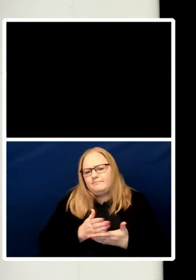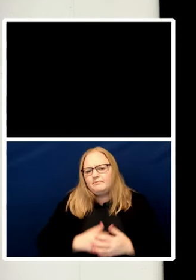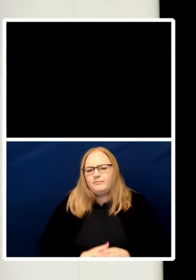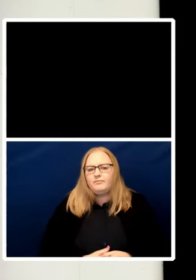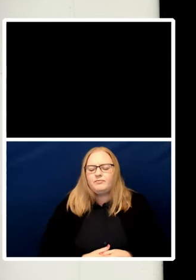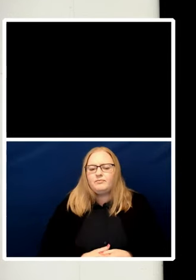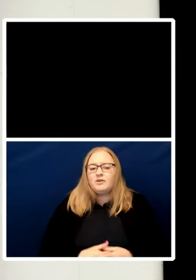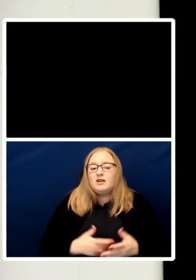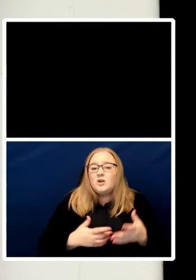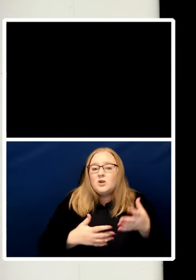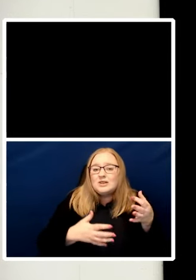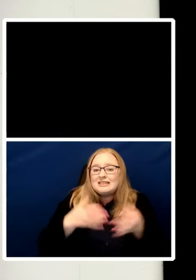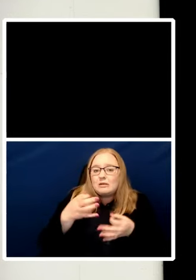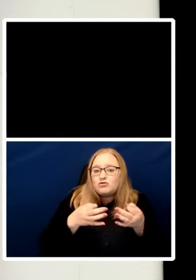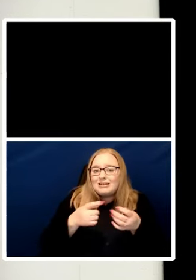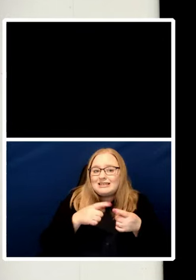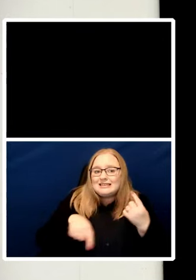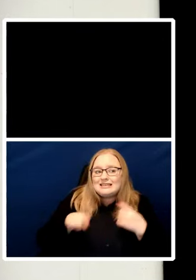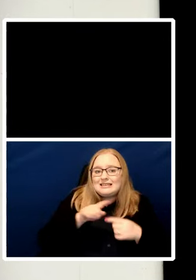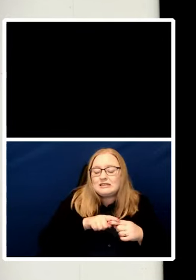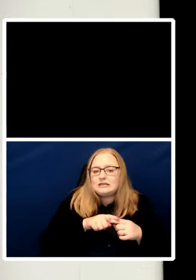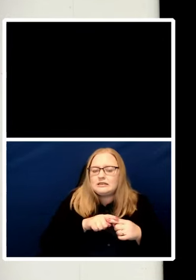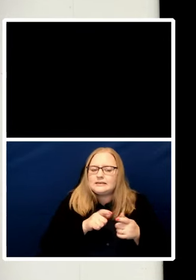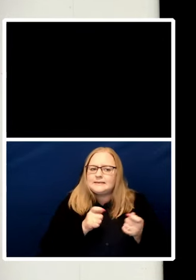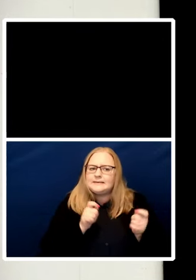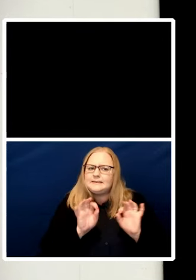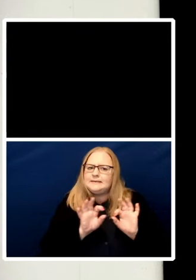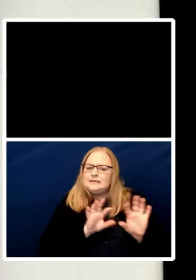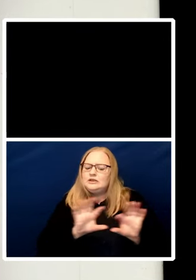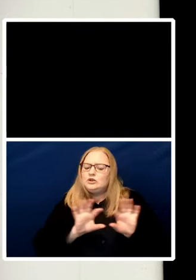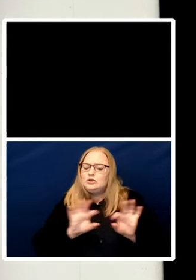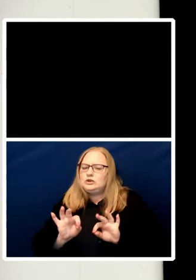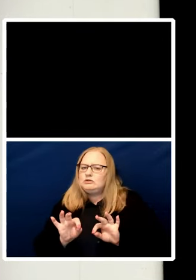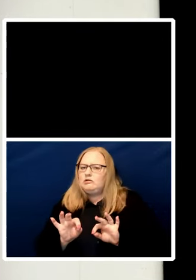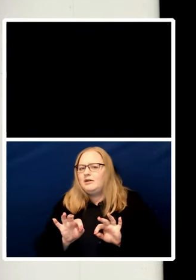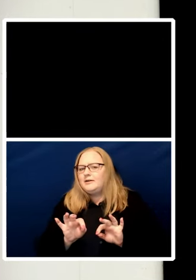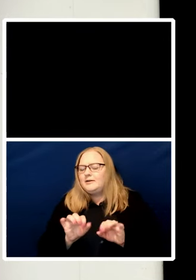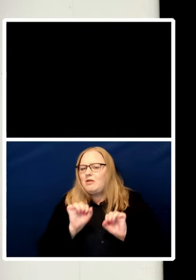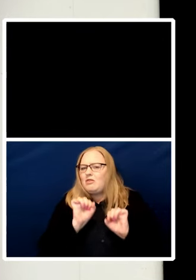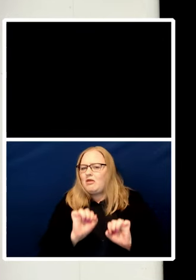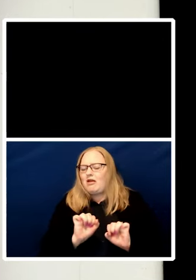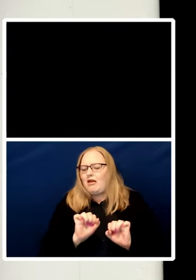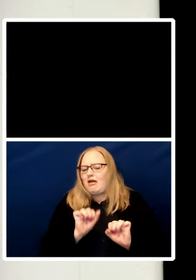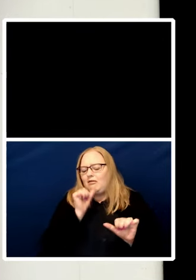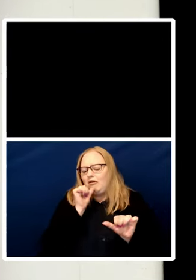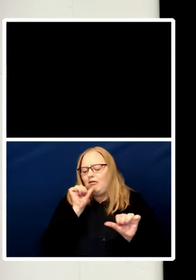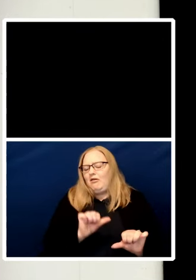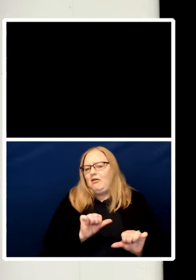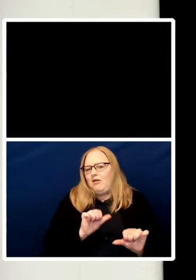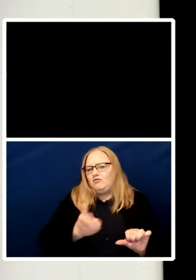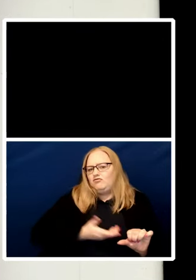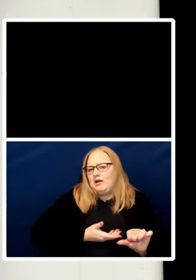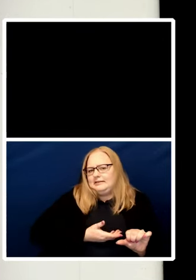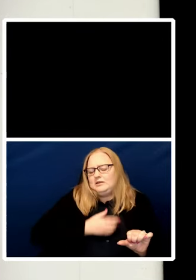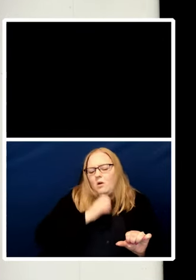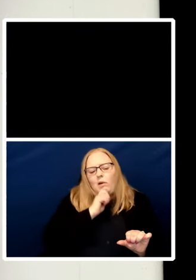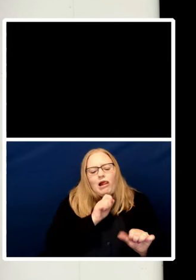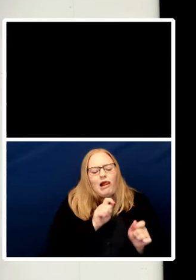worse still to charges of cherry-picking even of modifying rights for our own political convenience.